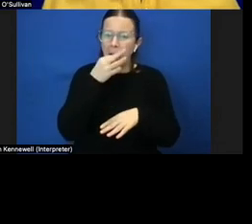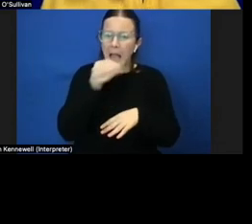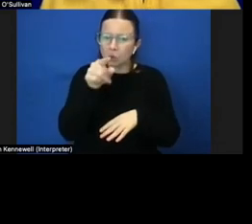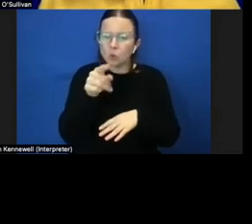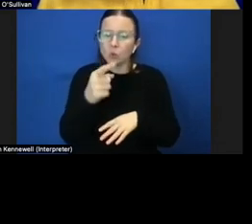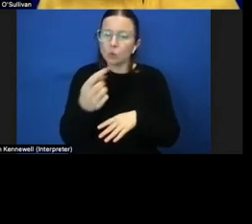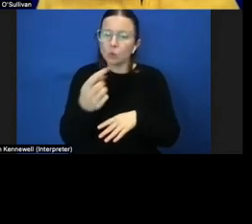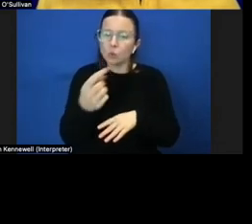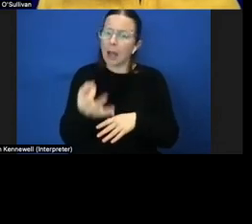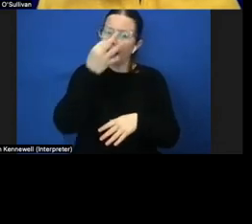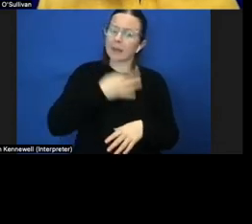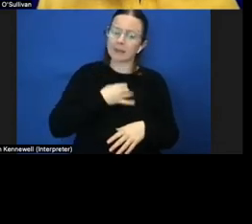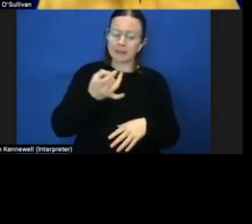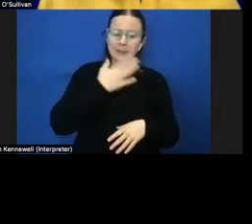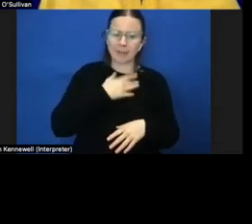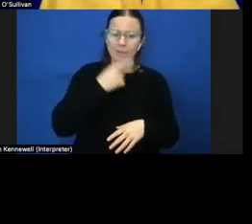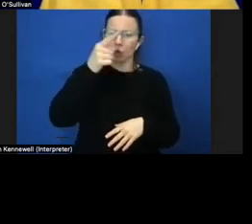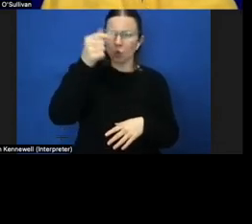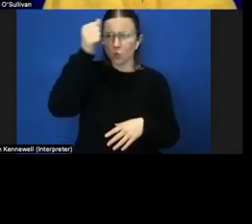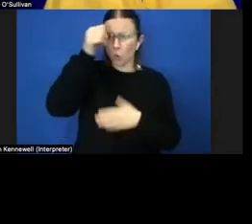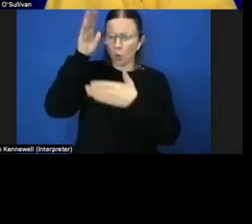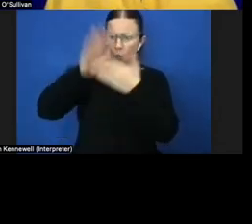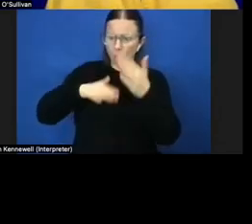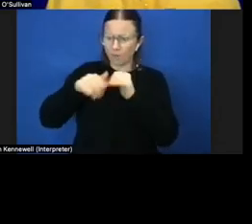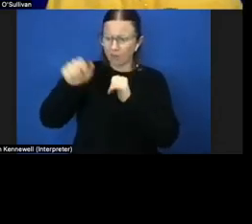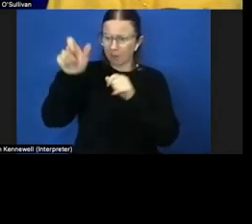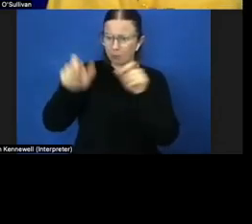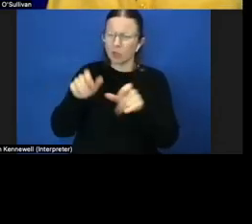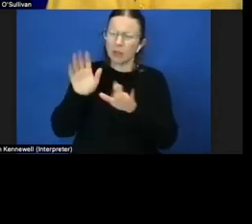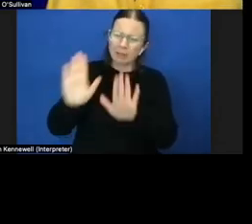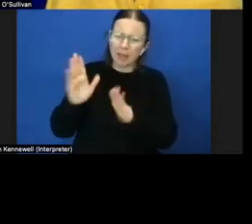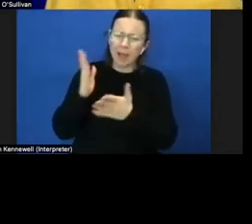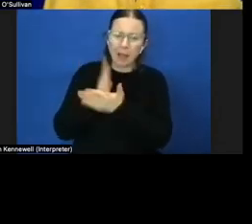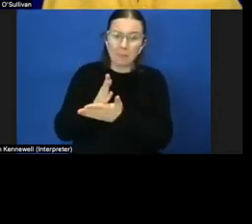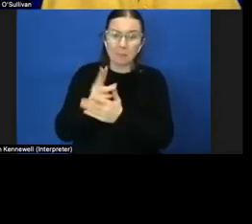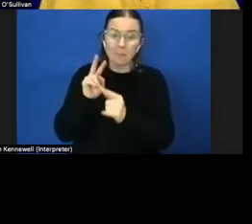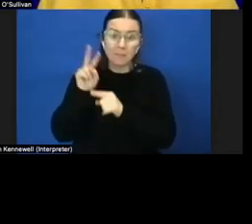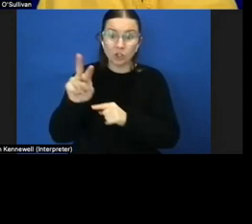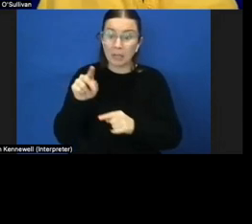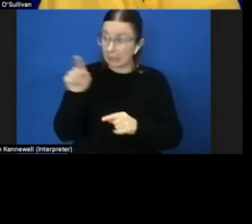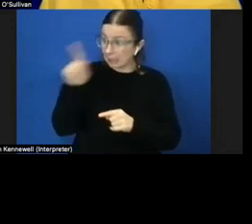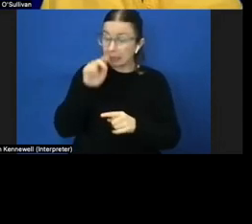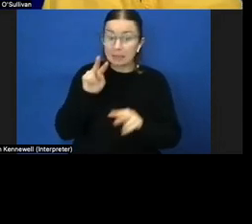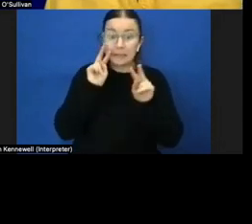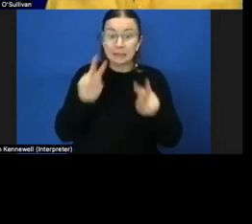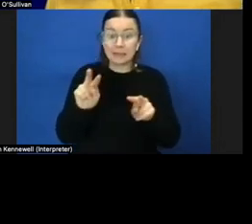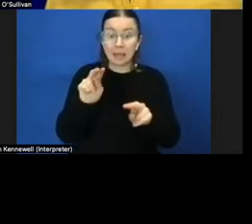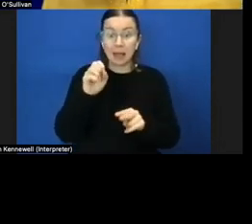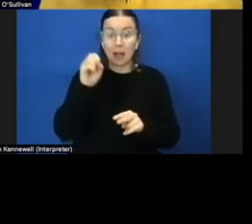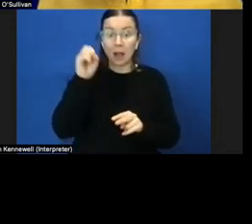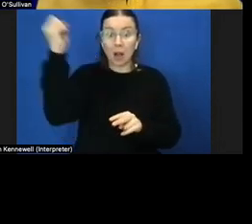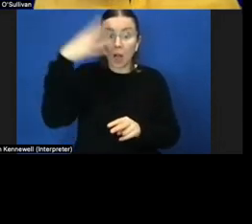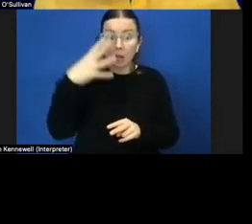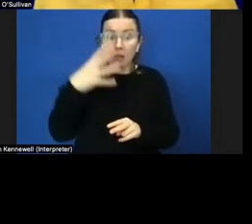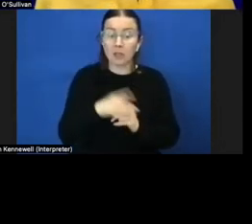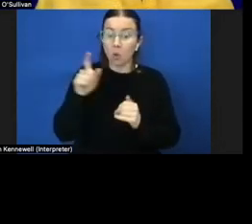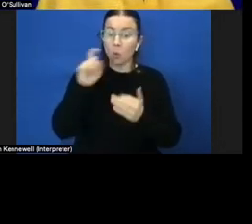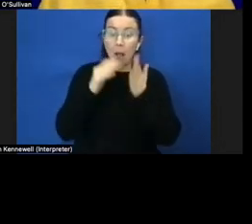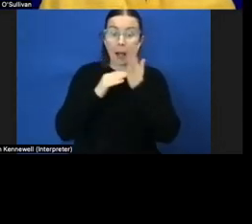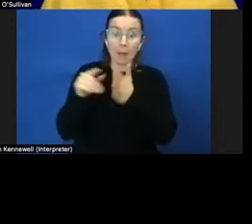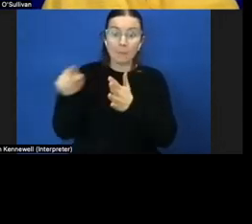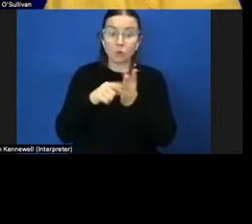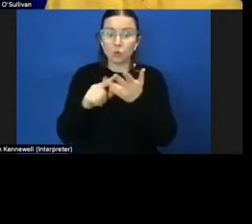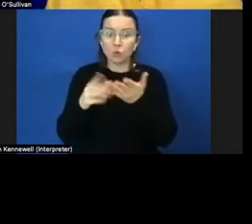much you know about the people that you work with and their functional vision can they see light could this be helpful in orientating them more